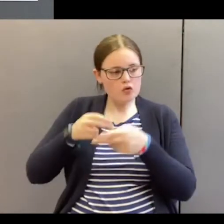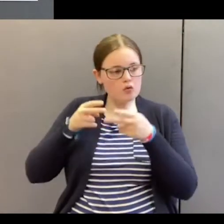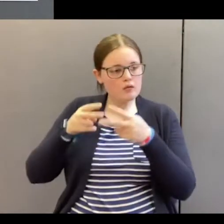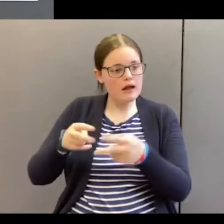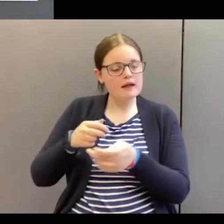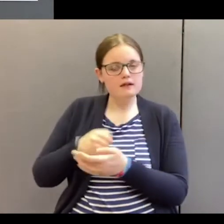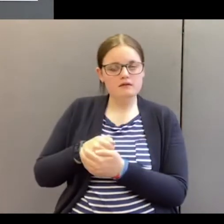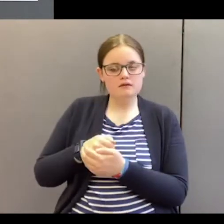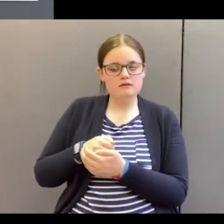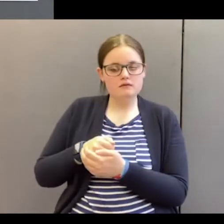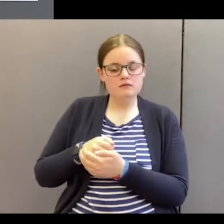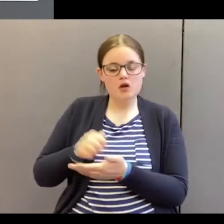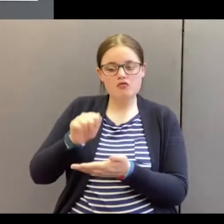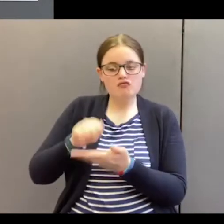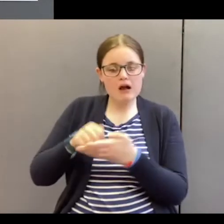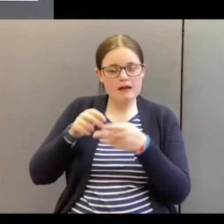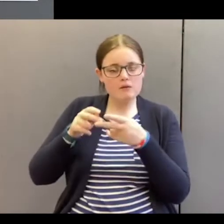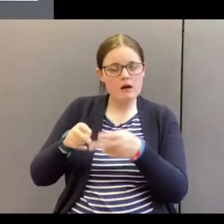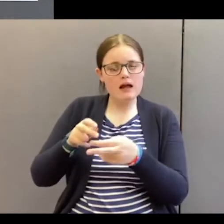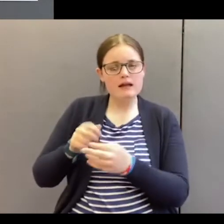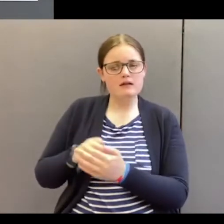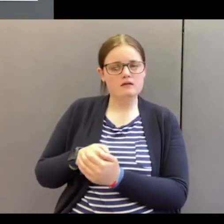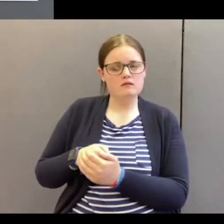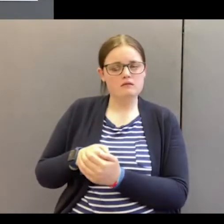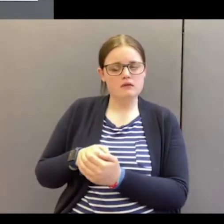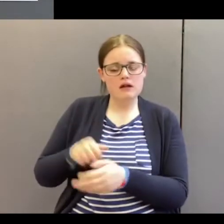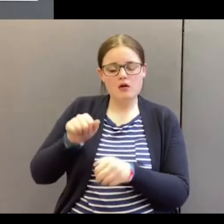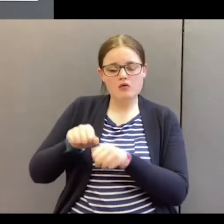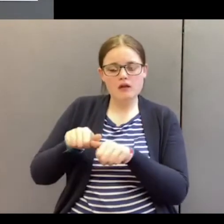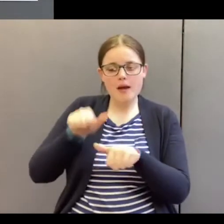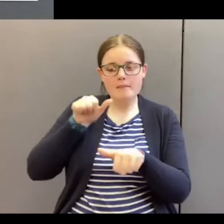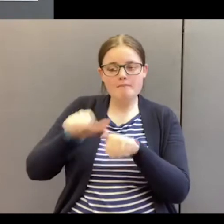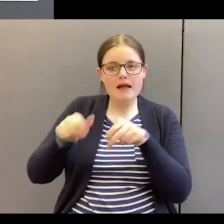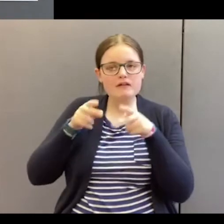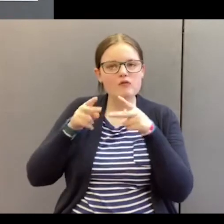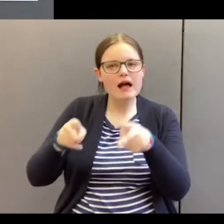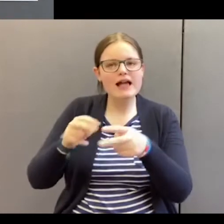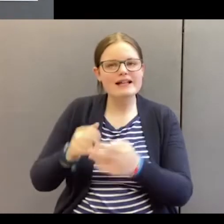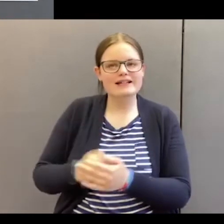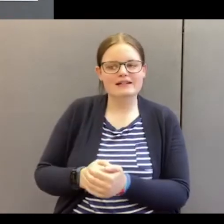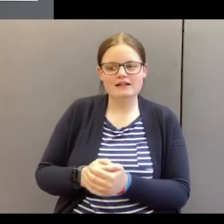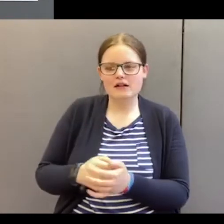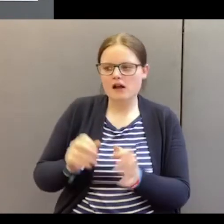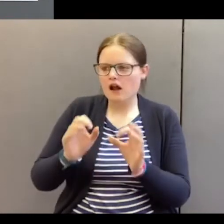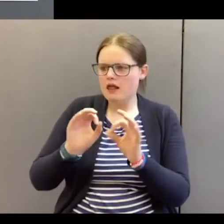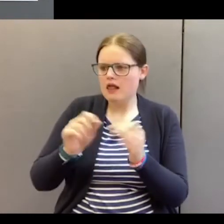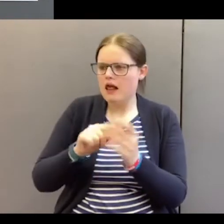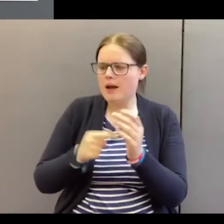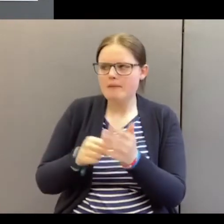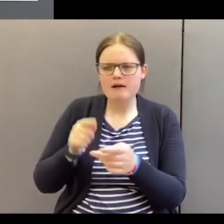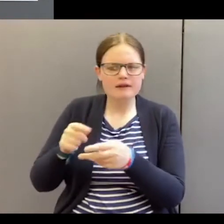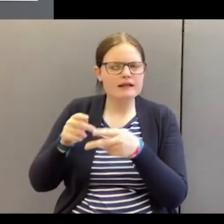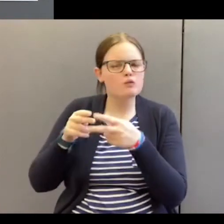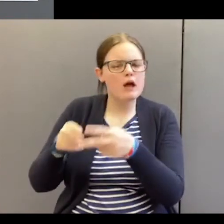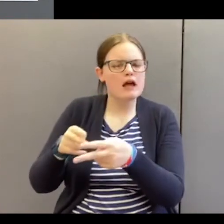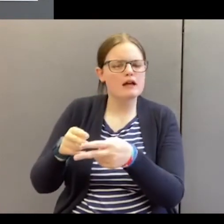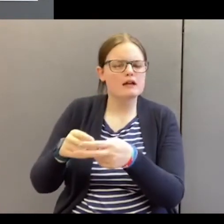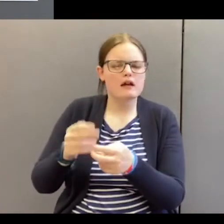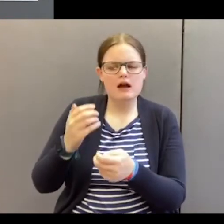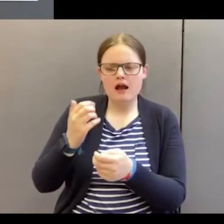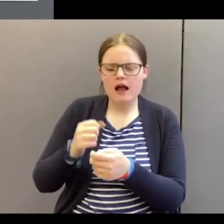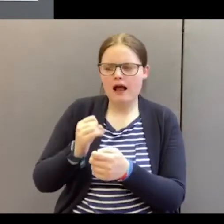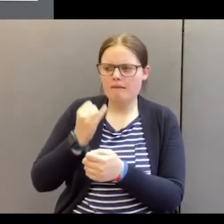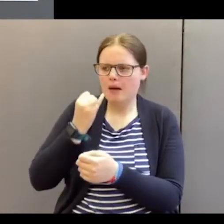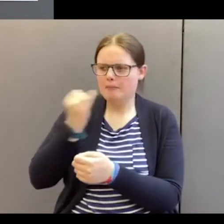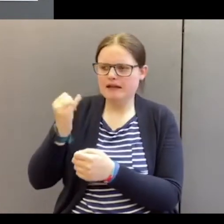It's a right way. It's the best way. There's nothing about it that has a bitter